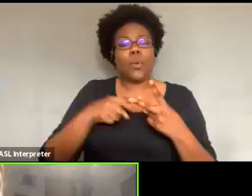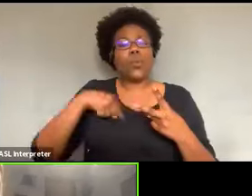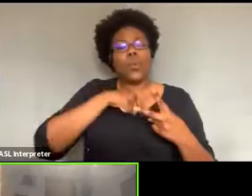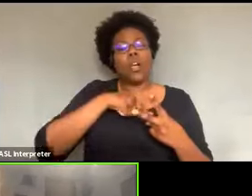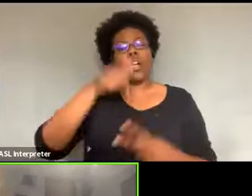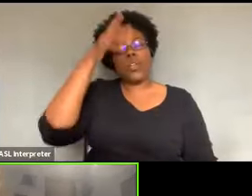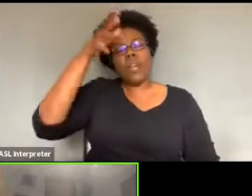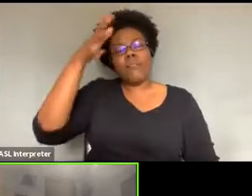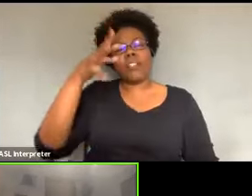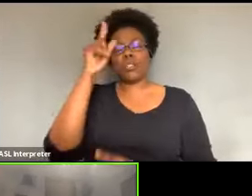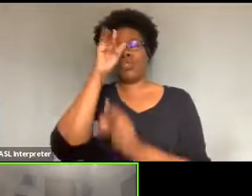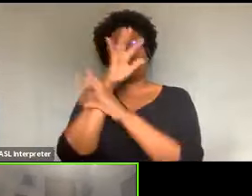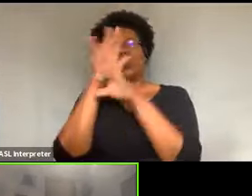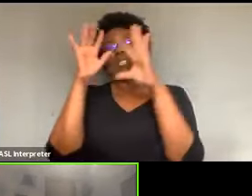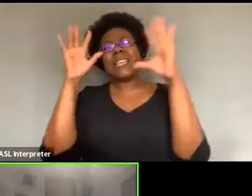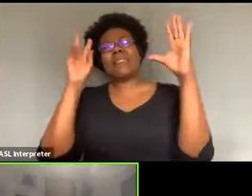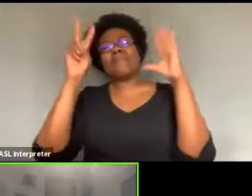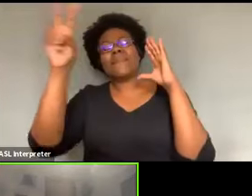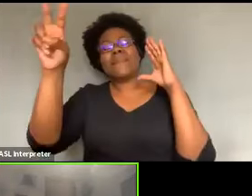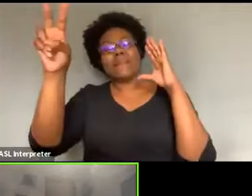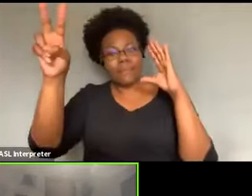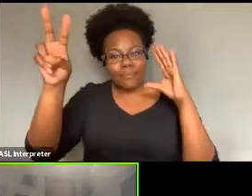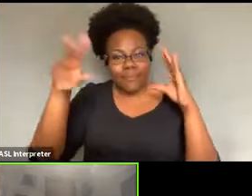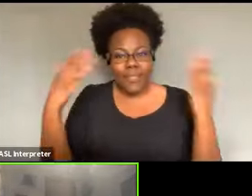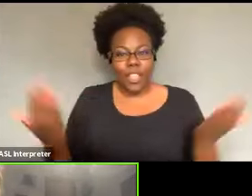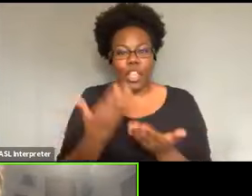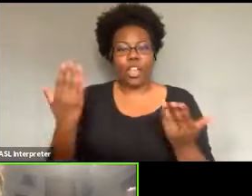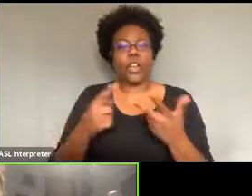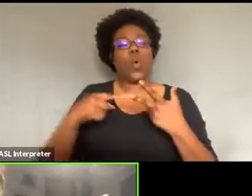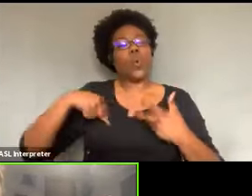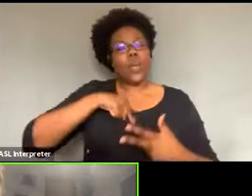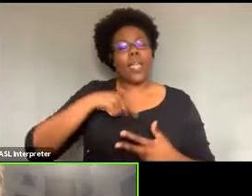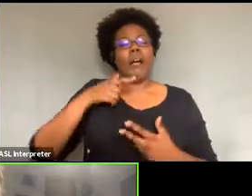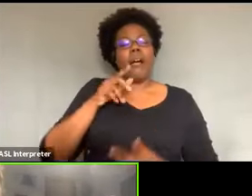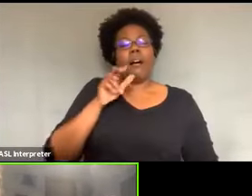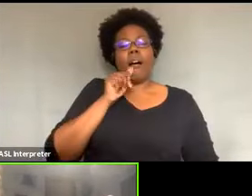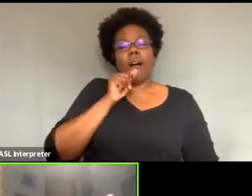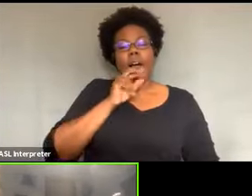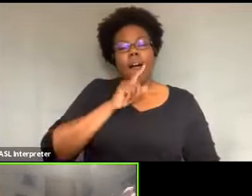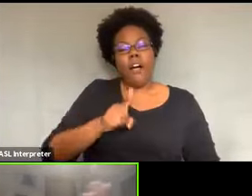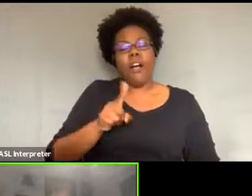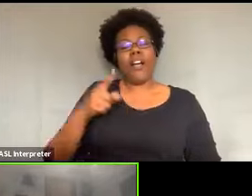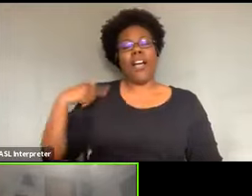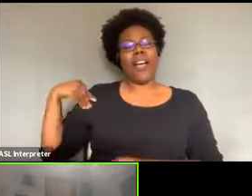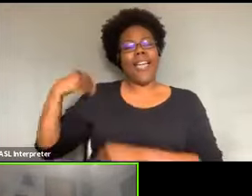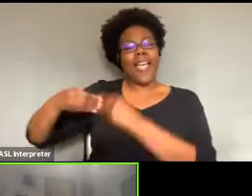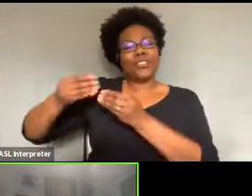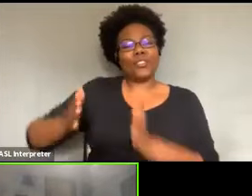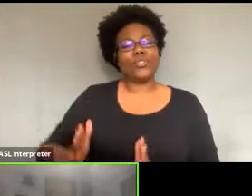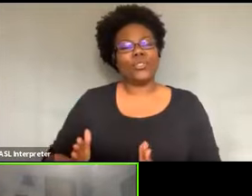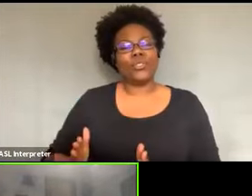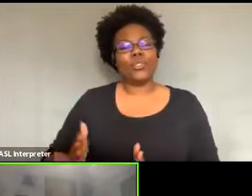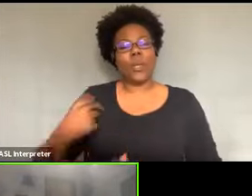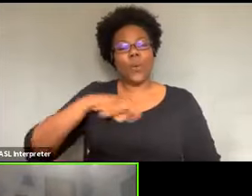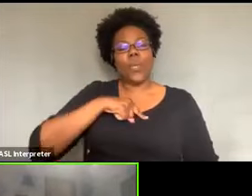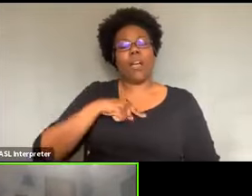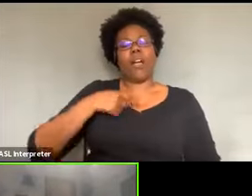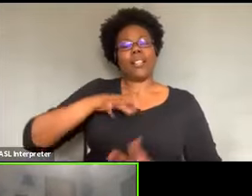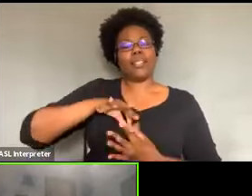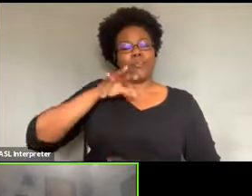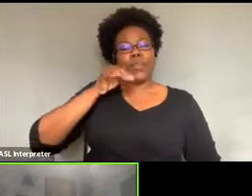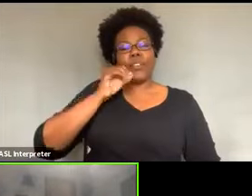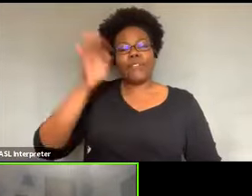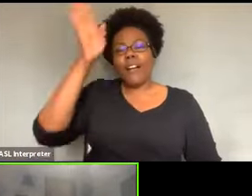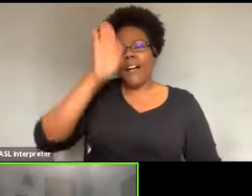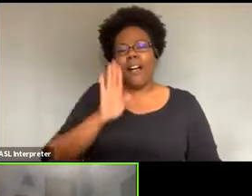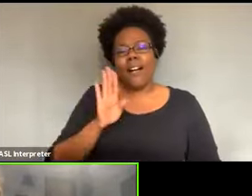ancestors. We are the spirit of God. And you will see that dance tomorrow by